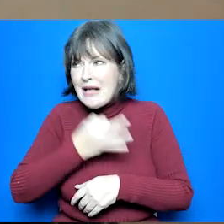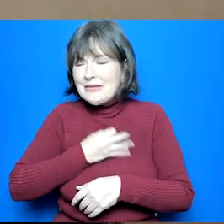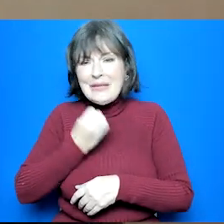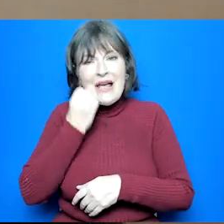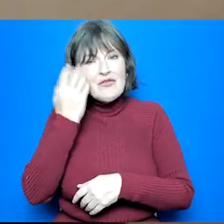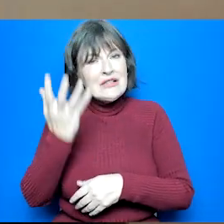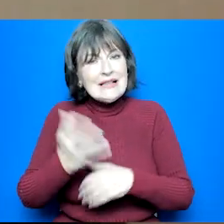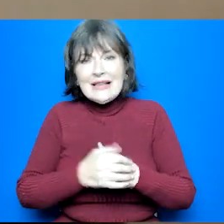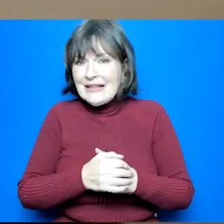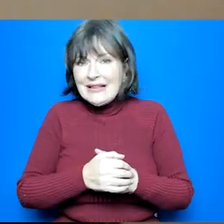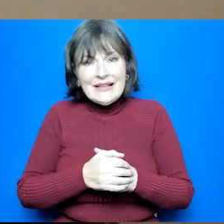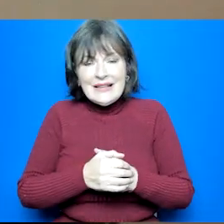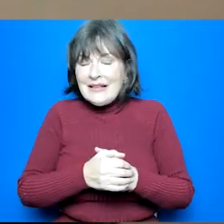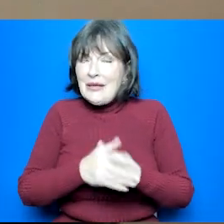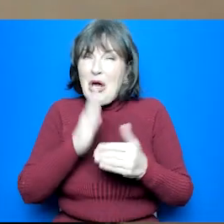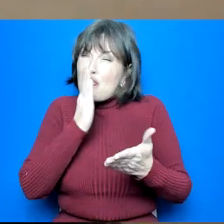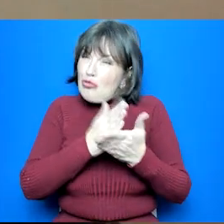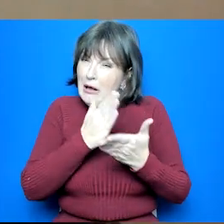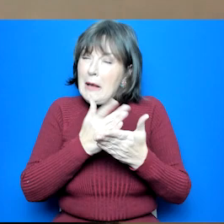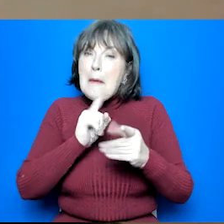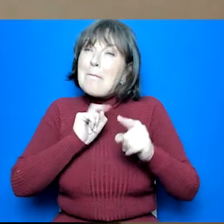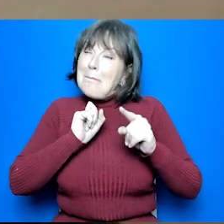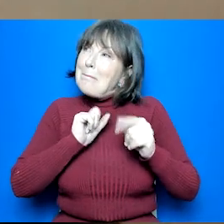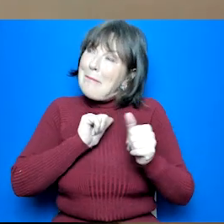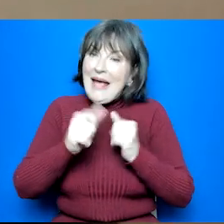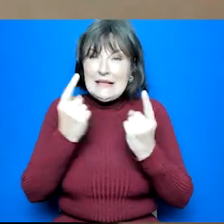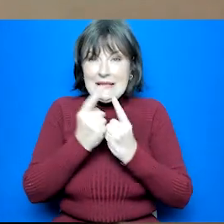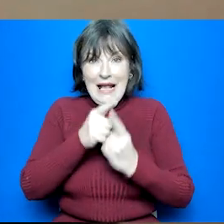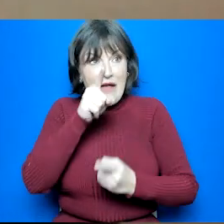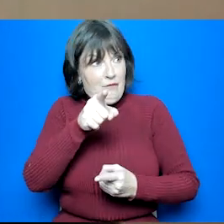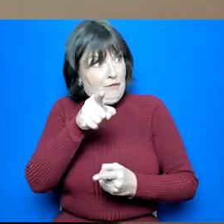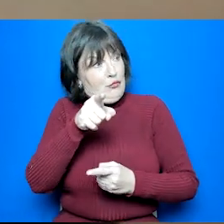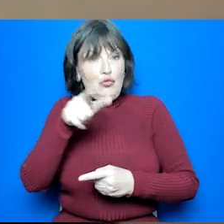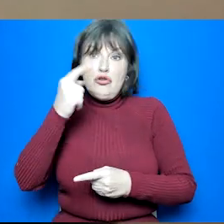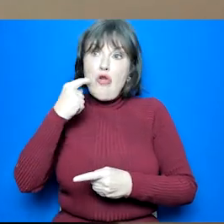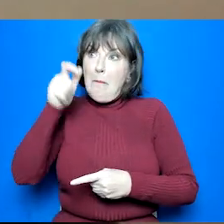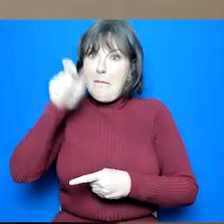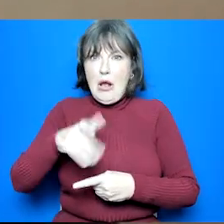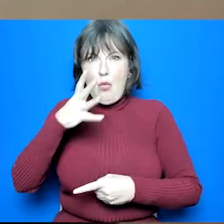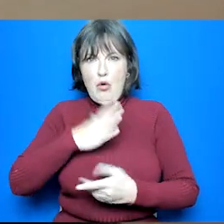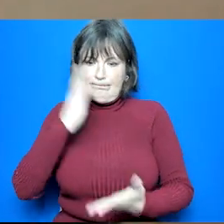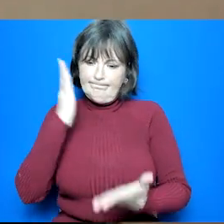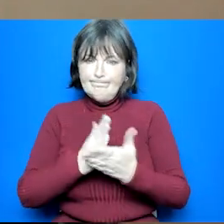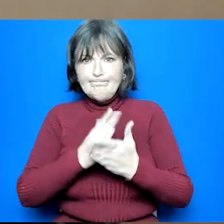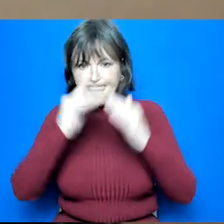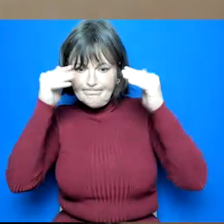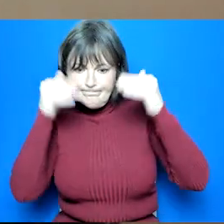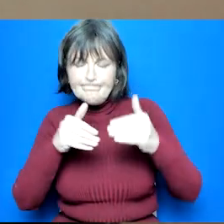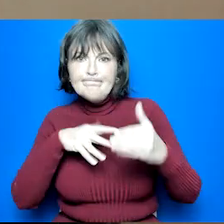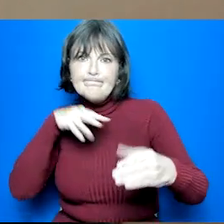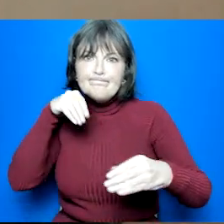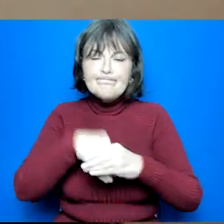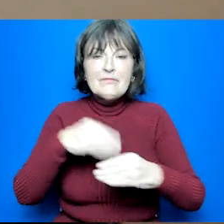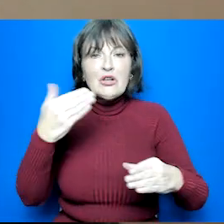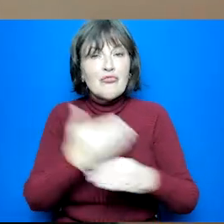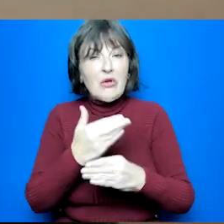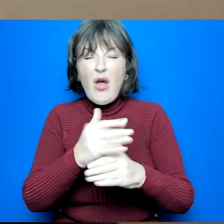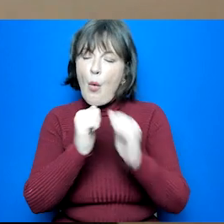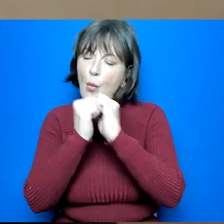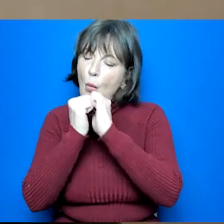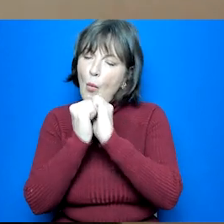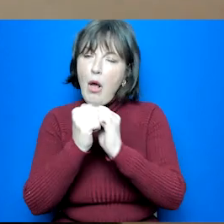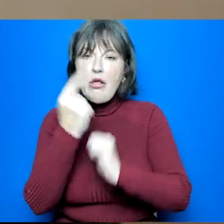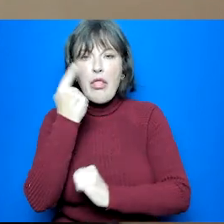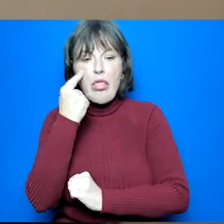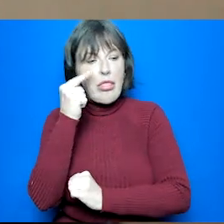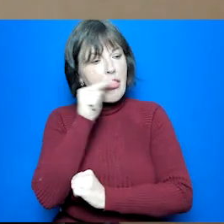course and a really good place to start looking about the specifics for how to get into a certain career path is by using the job profiles on my